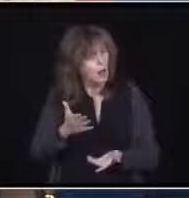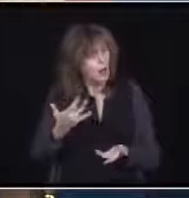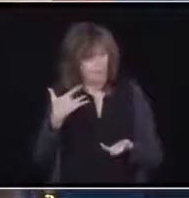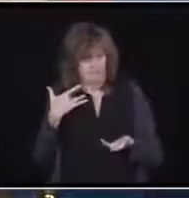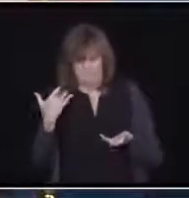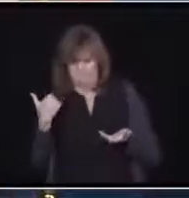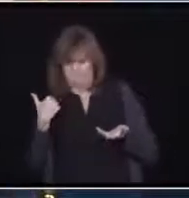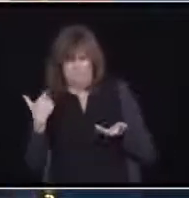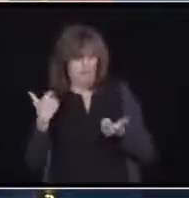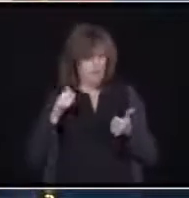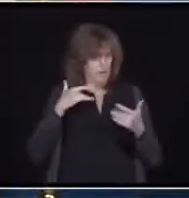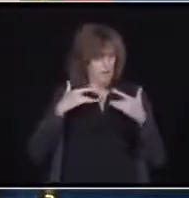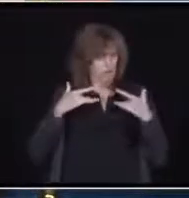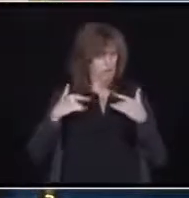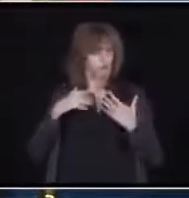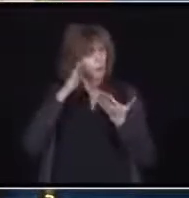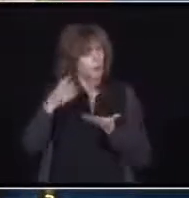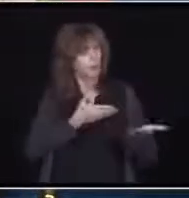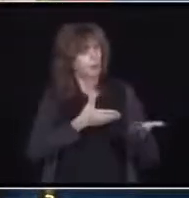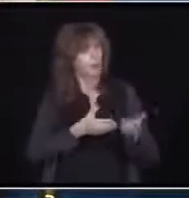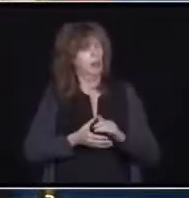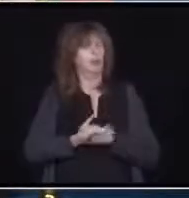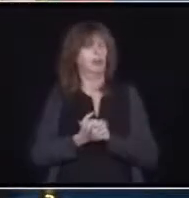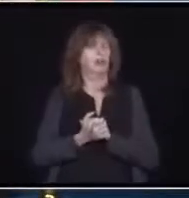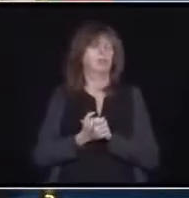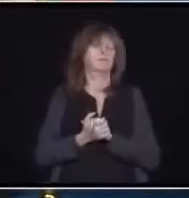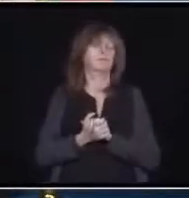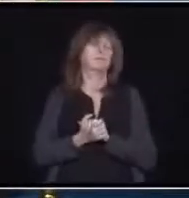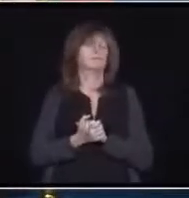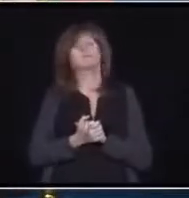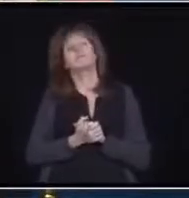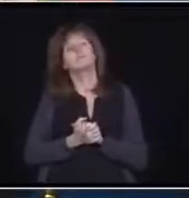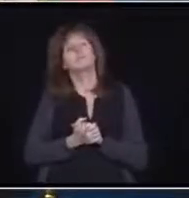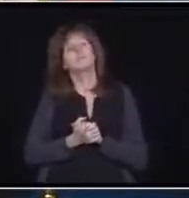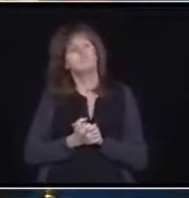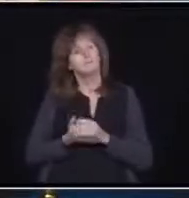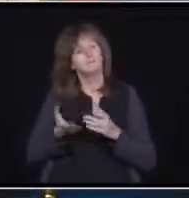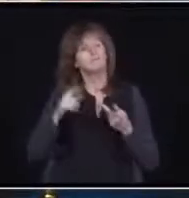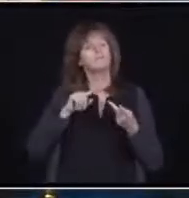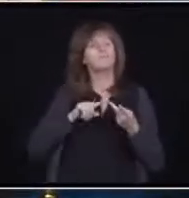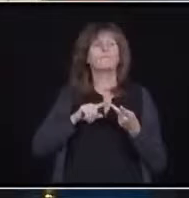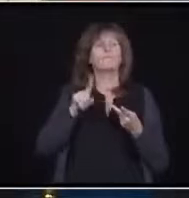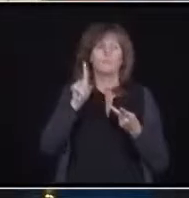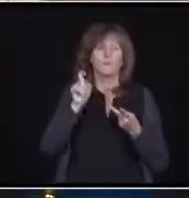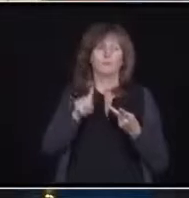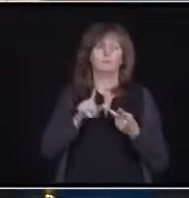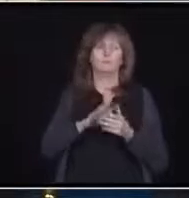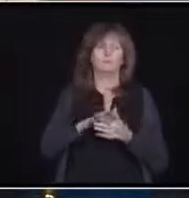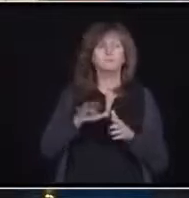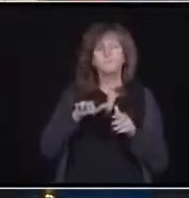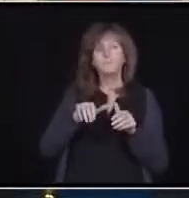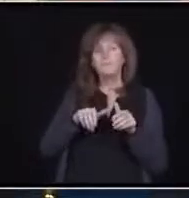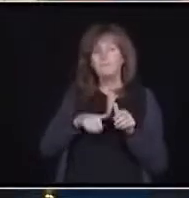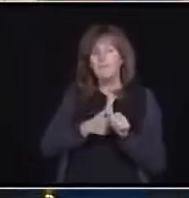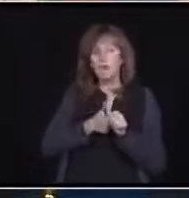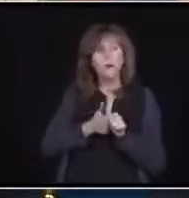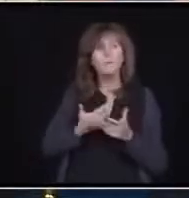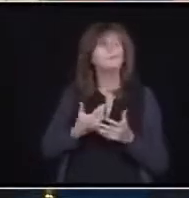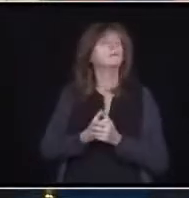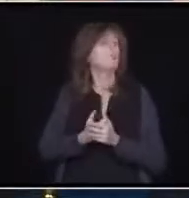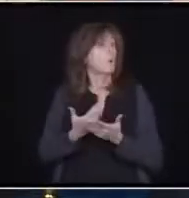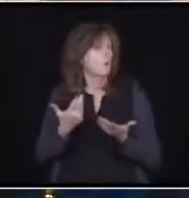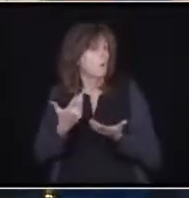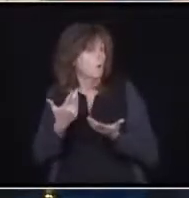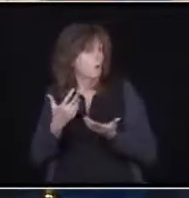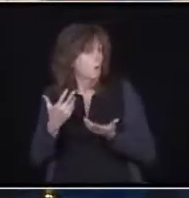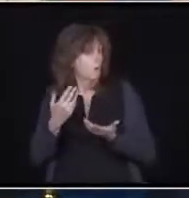So just to clarify, Premier, is there anything imminent coming to the restaurant industry? And